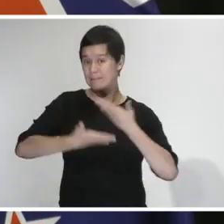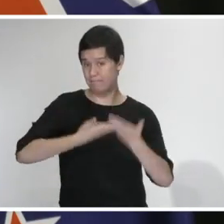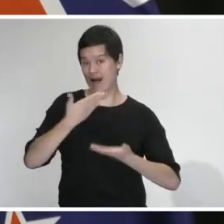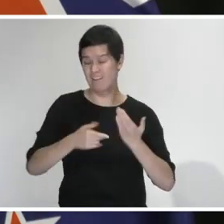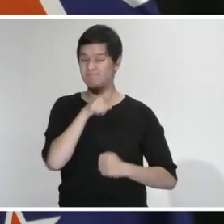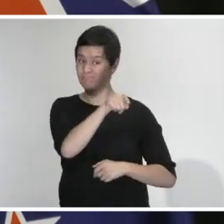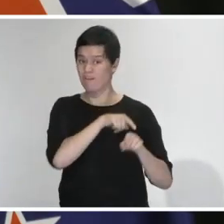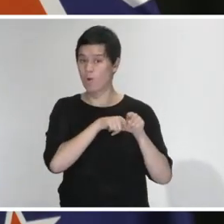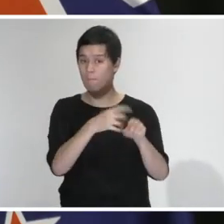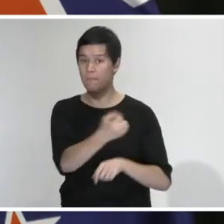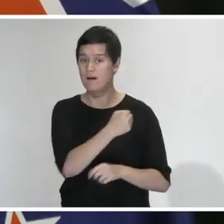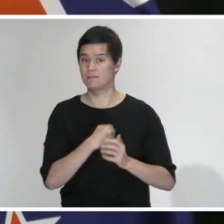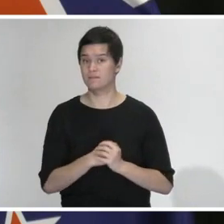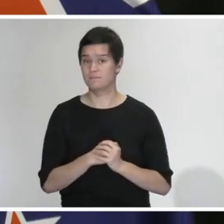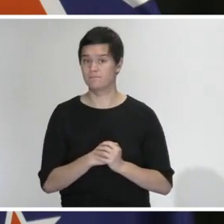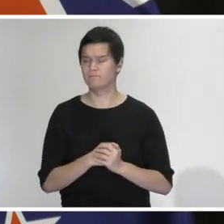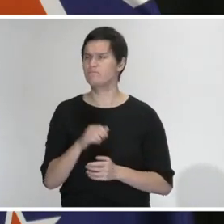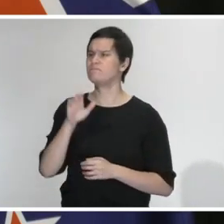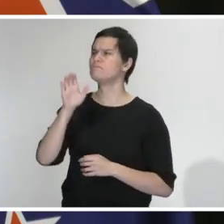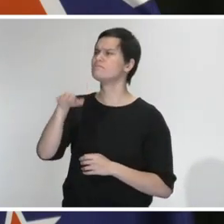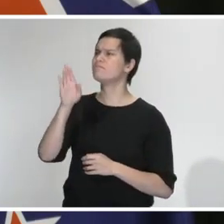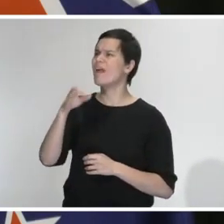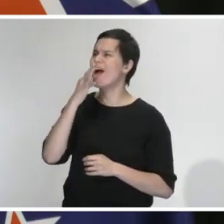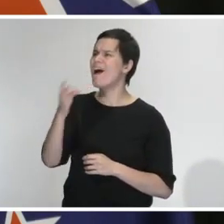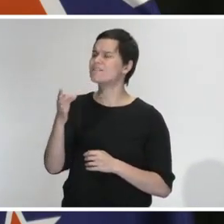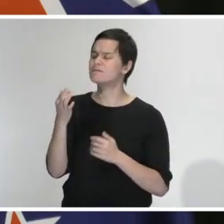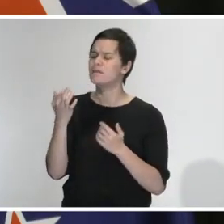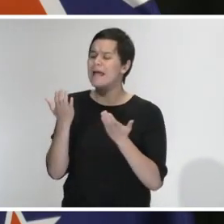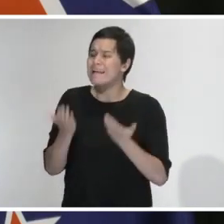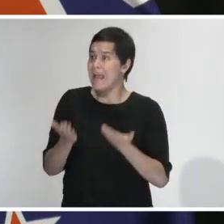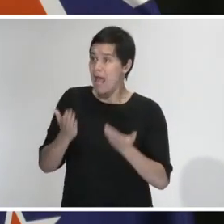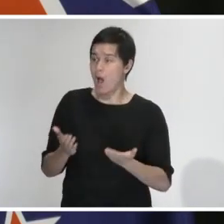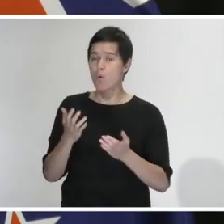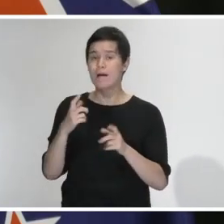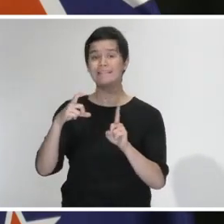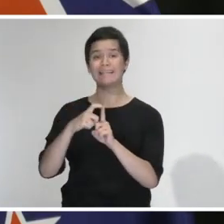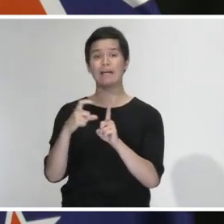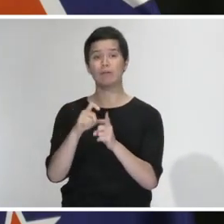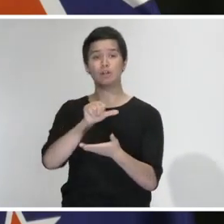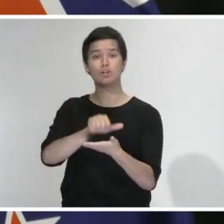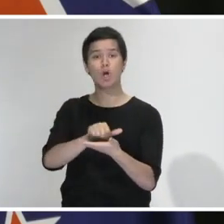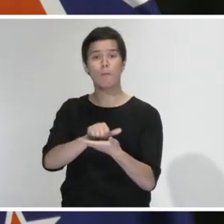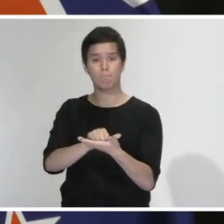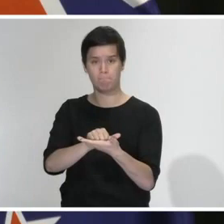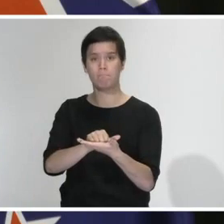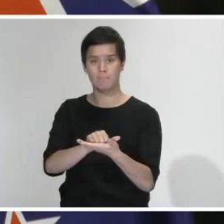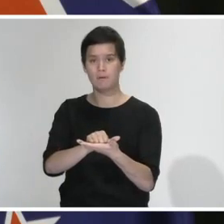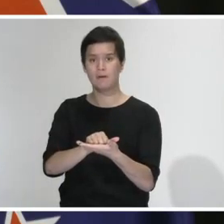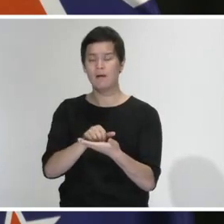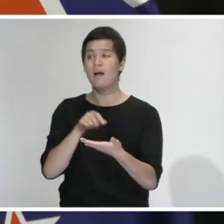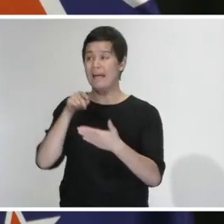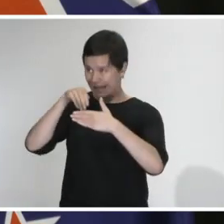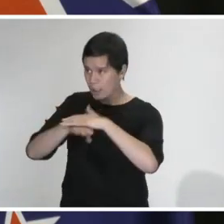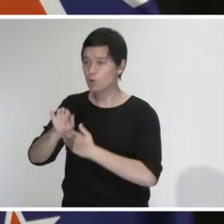to the back. Thousands of people are walking to dairies right now and purchasing products by pressing FBOS pads